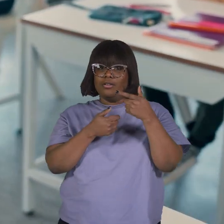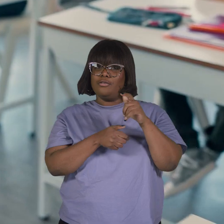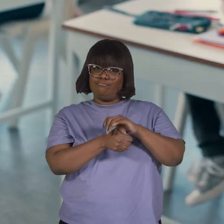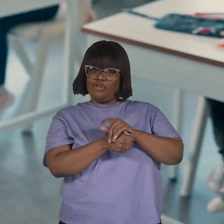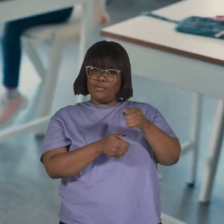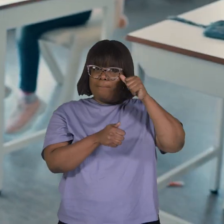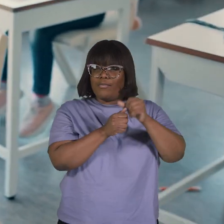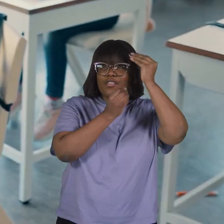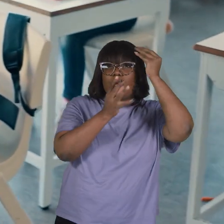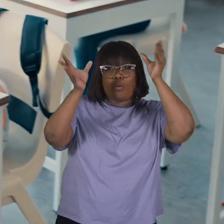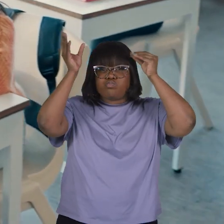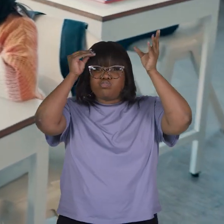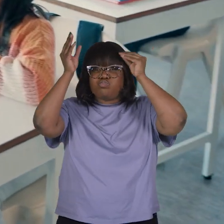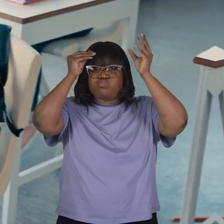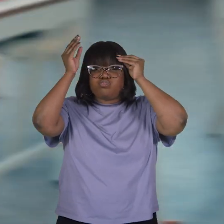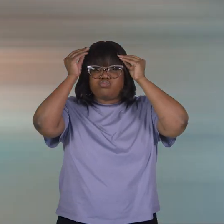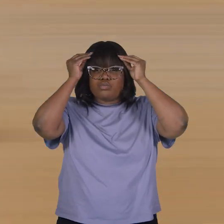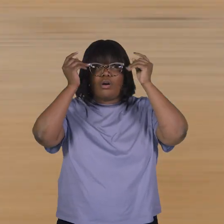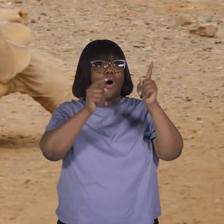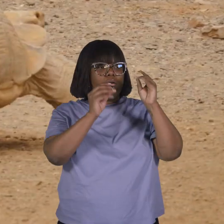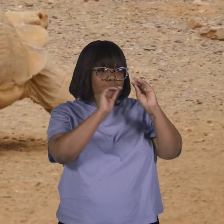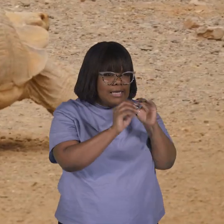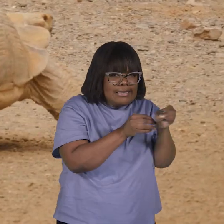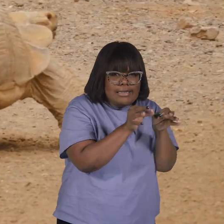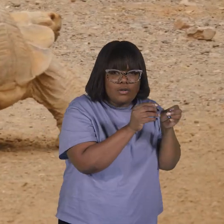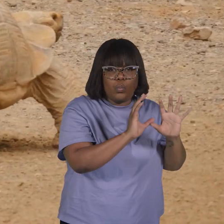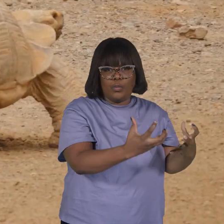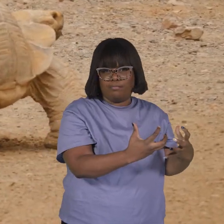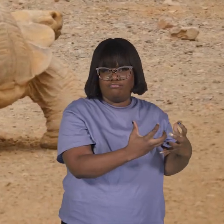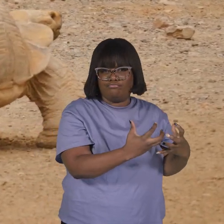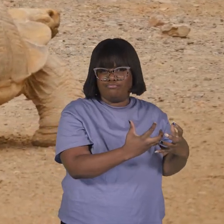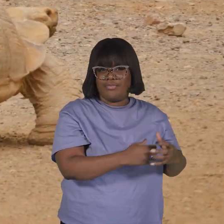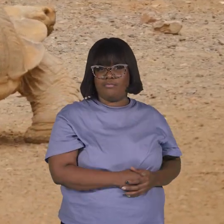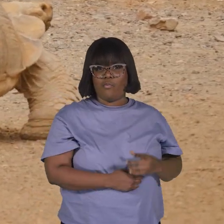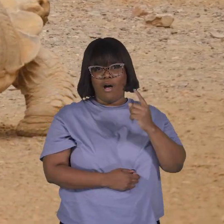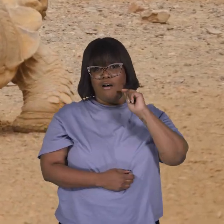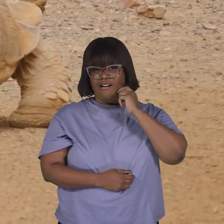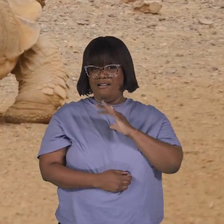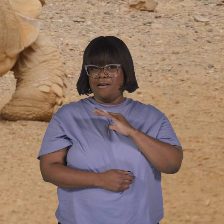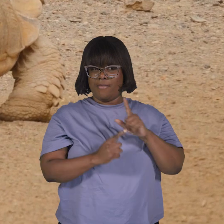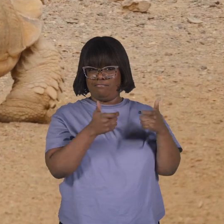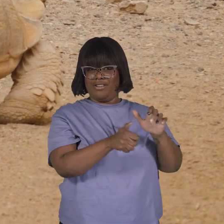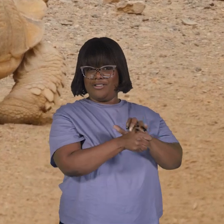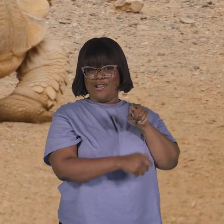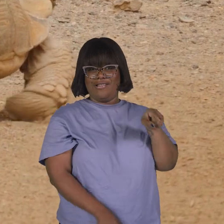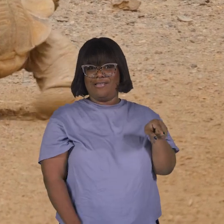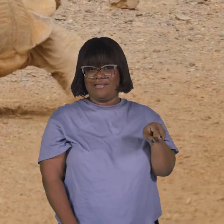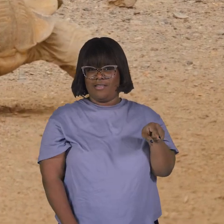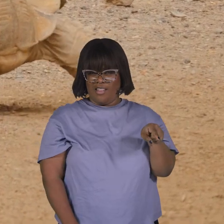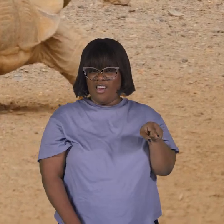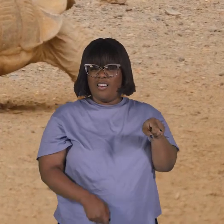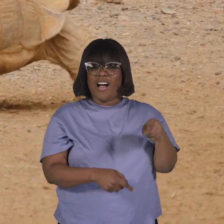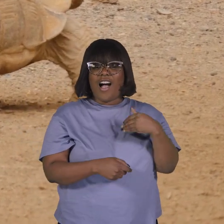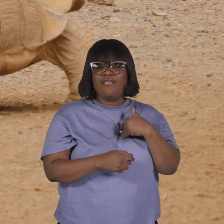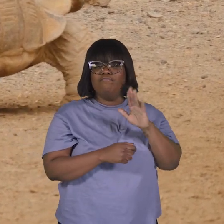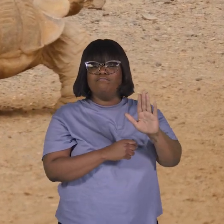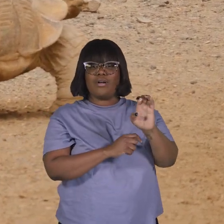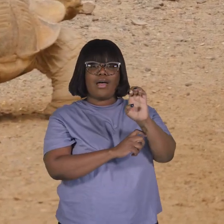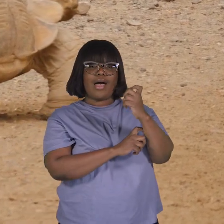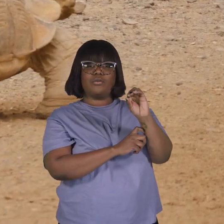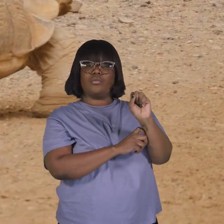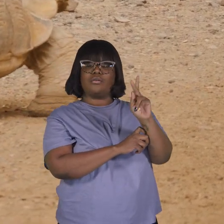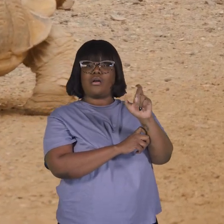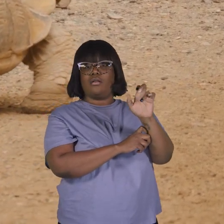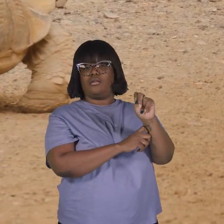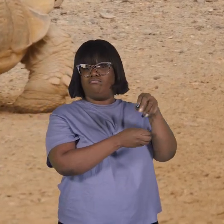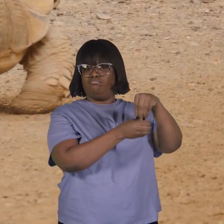information better when taught in a group. One super cool thing about tortoises is that they have both an exoskeleton